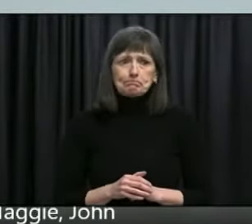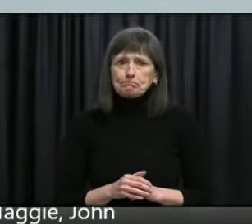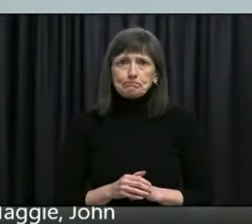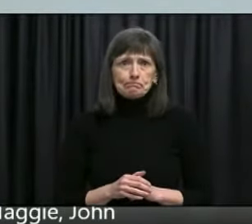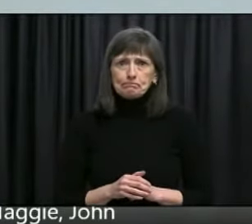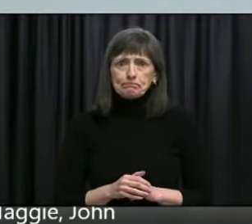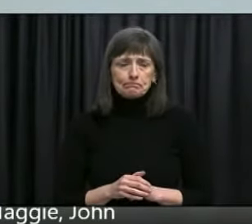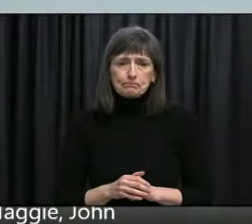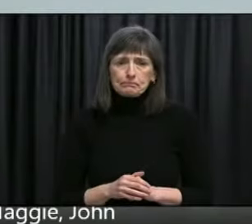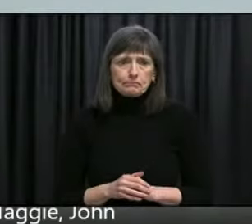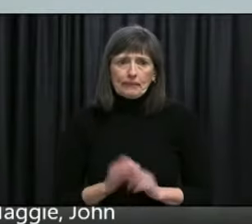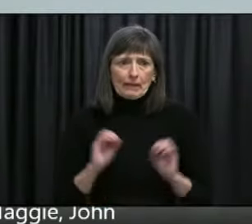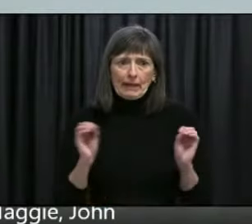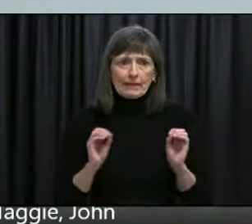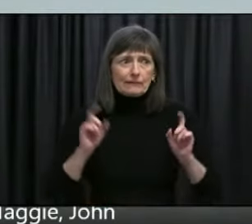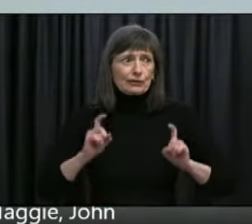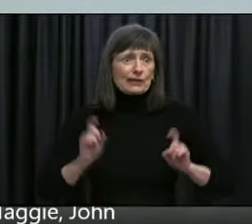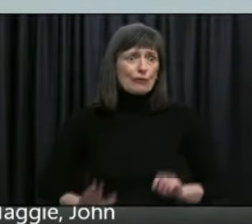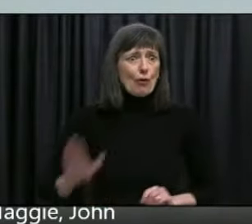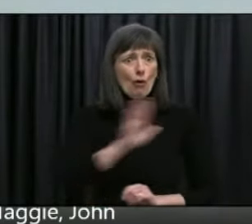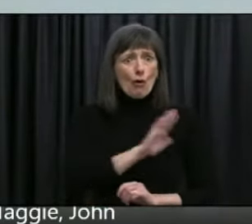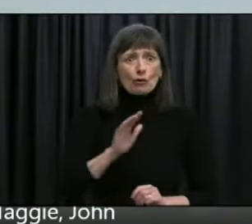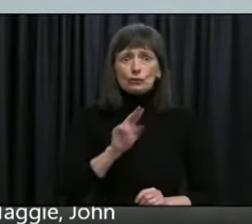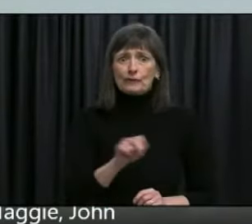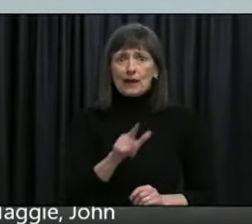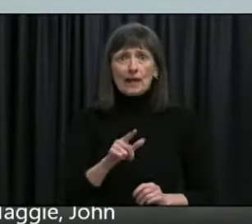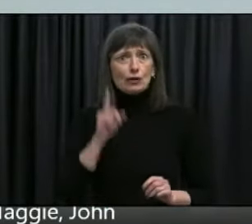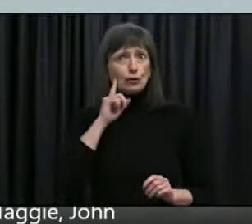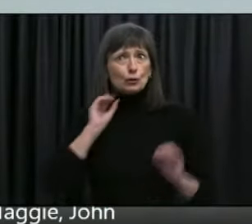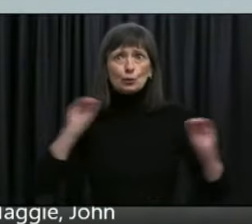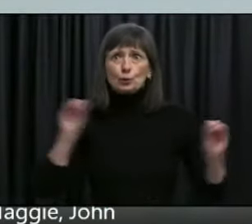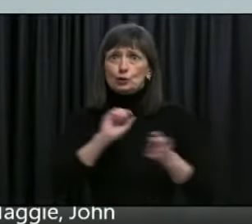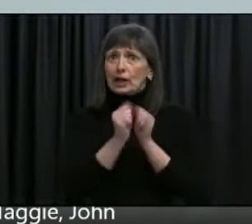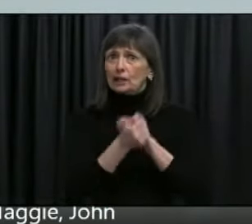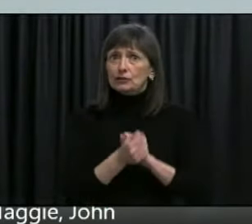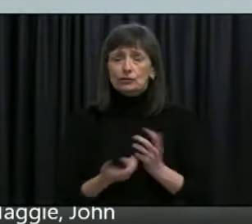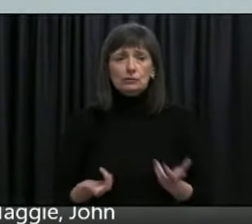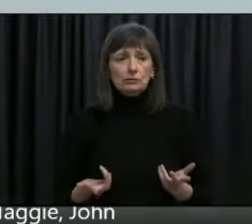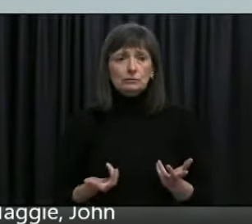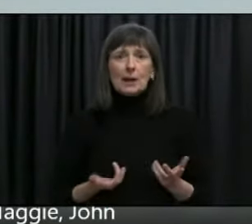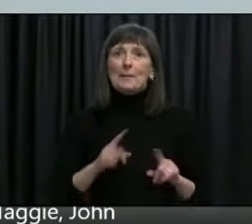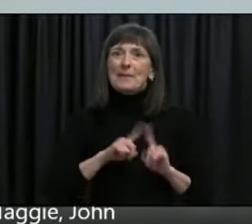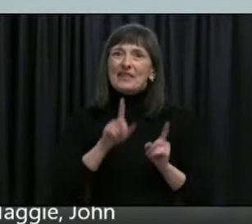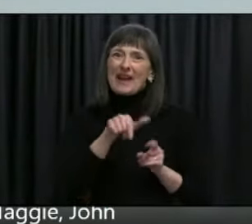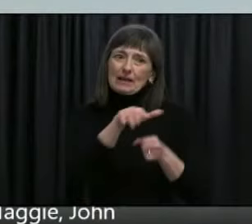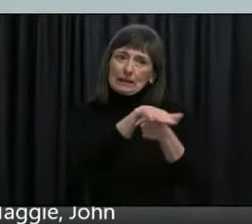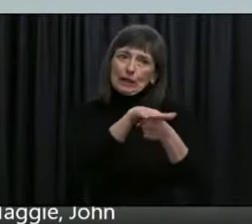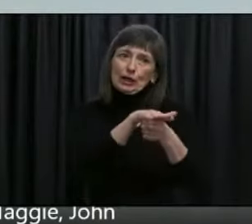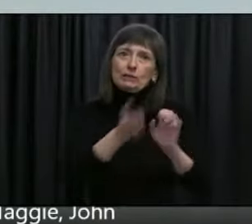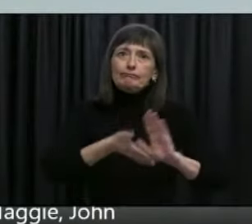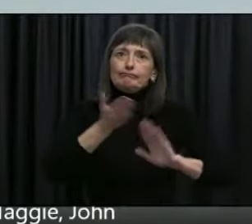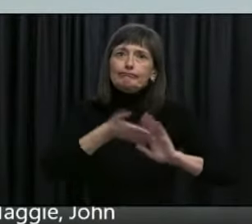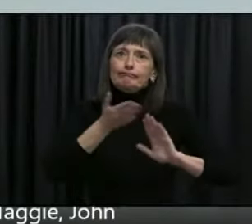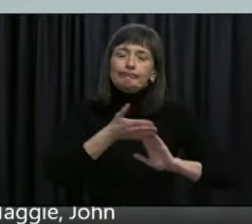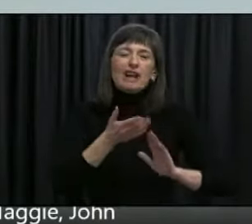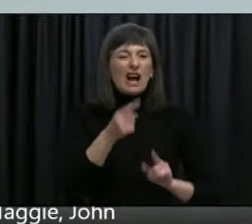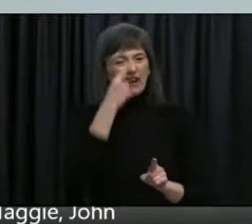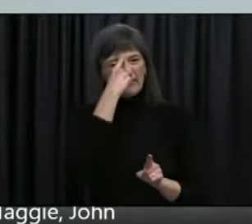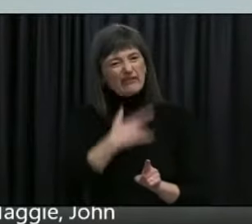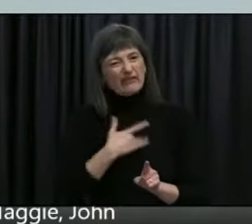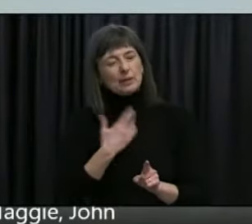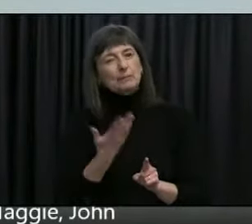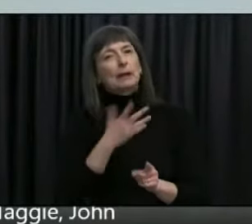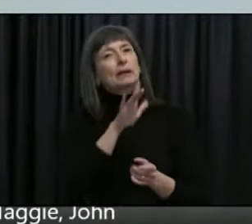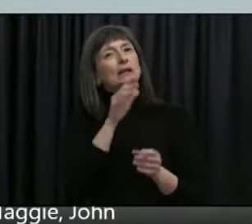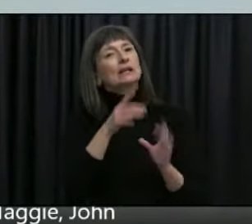substantive change to testing sites across any of the regional health authorities those are operational issues that are probably related to the holiday weekend um